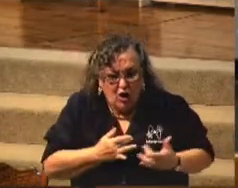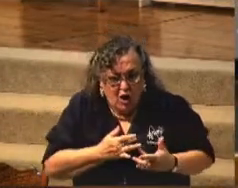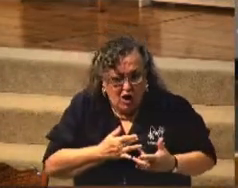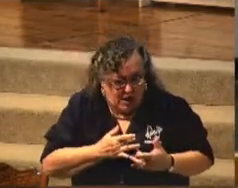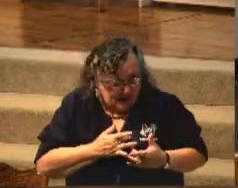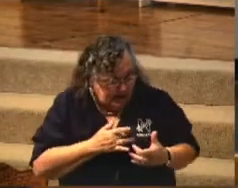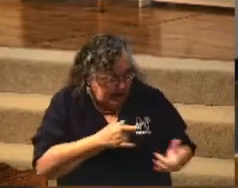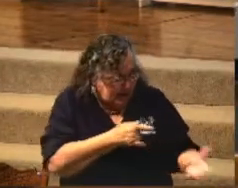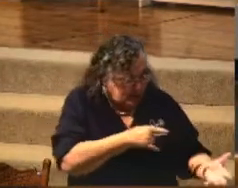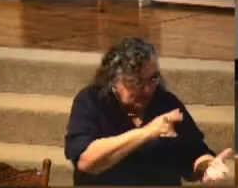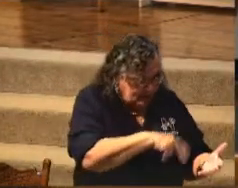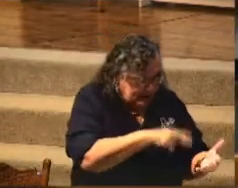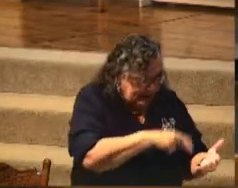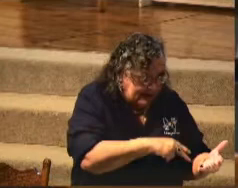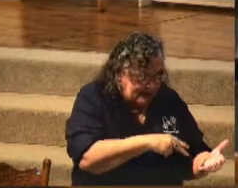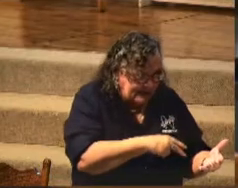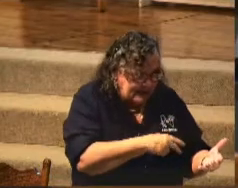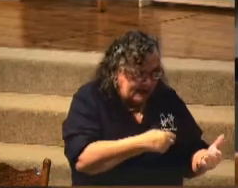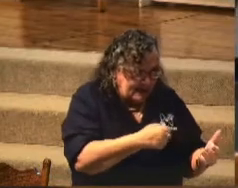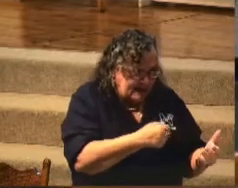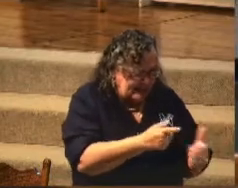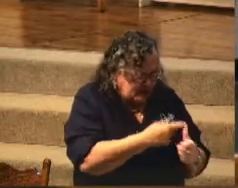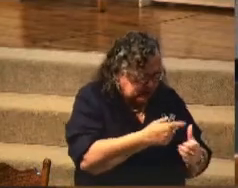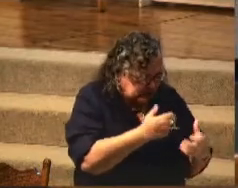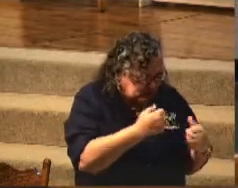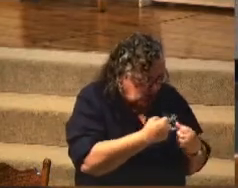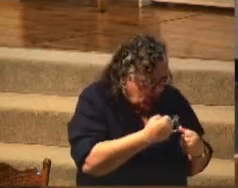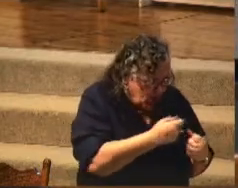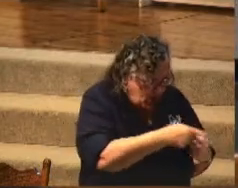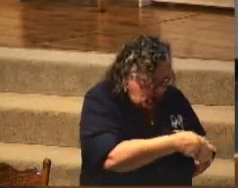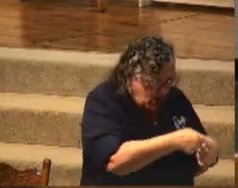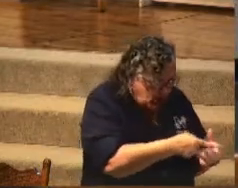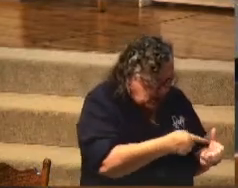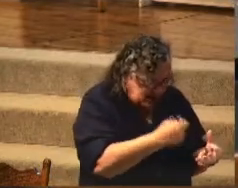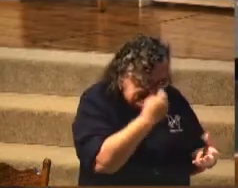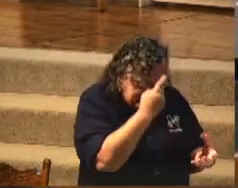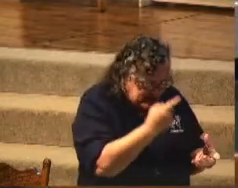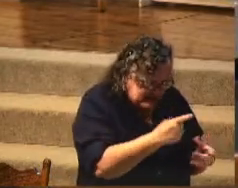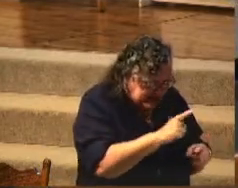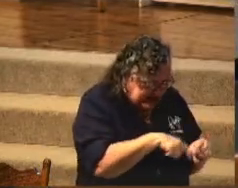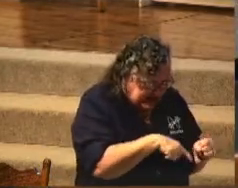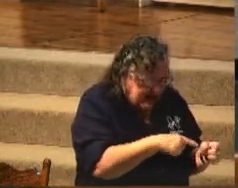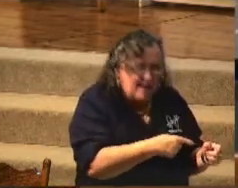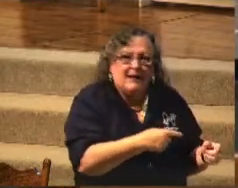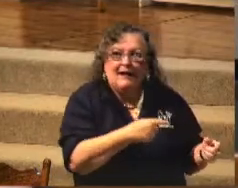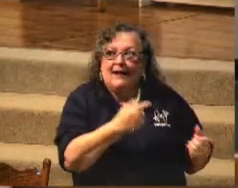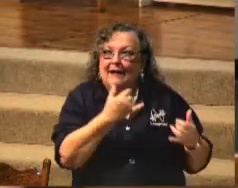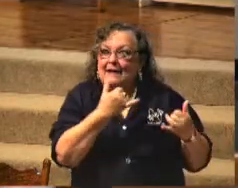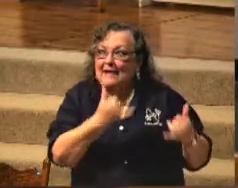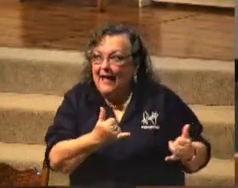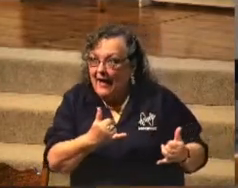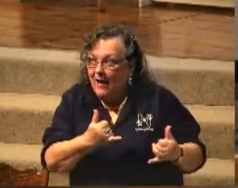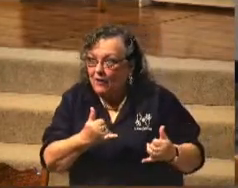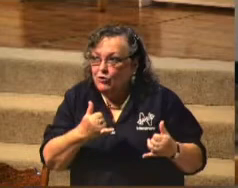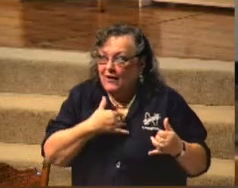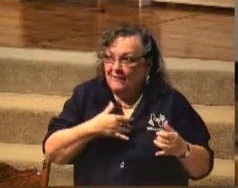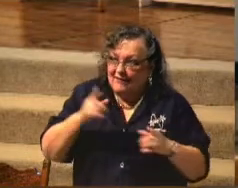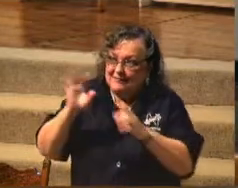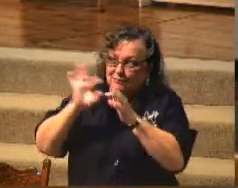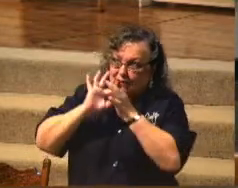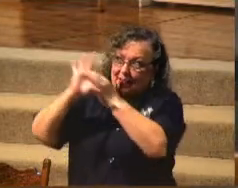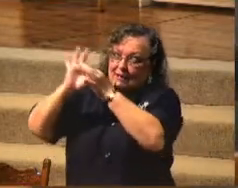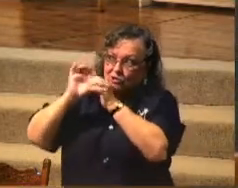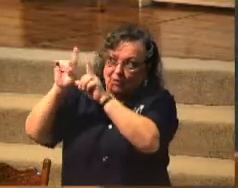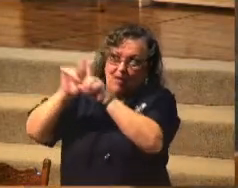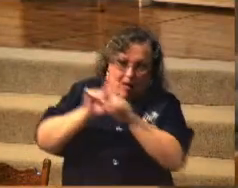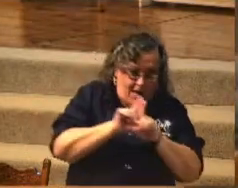the Bible is saying and drive it into your heart and apply it to you, now you're saying, wow, give me some butter.